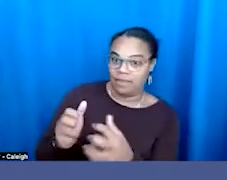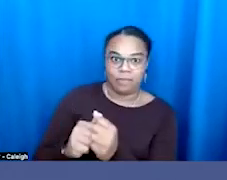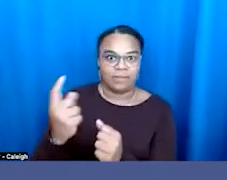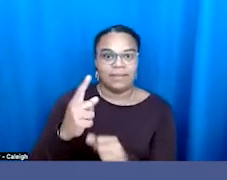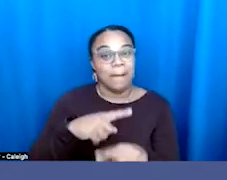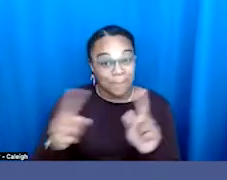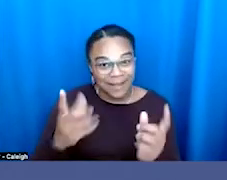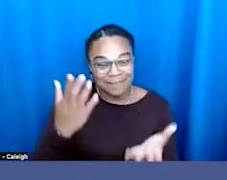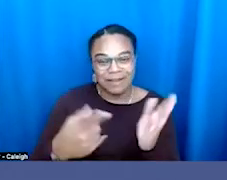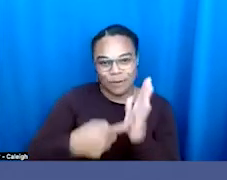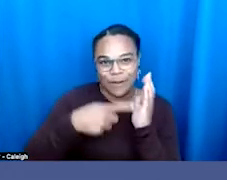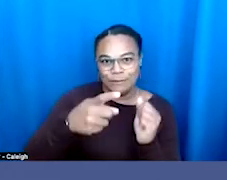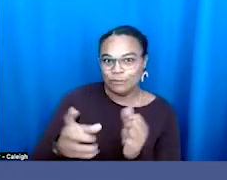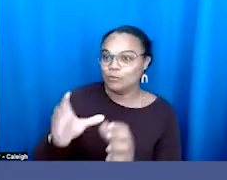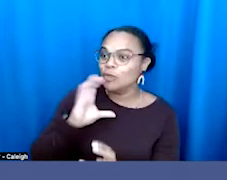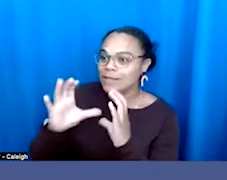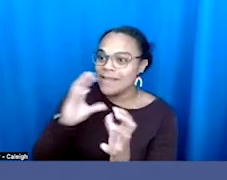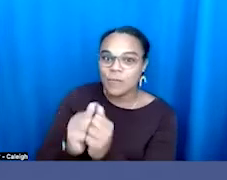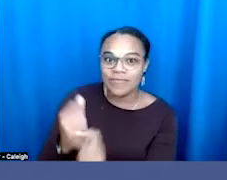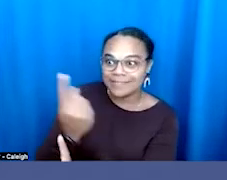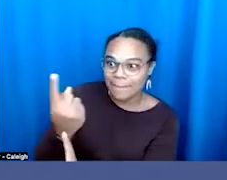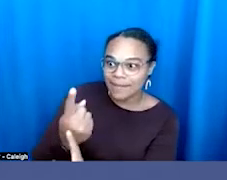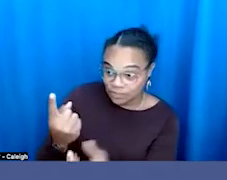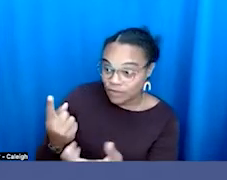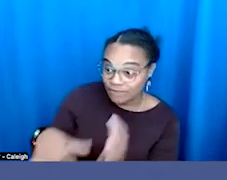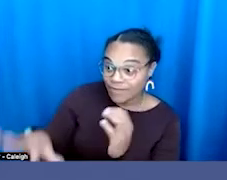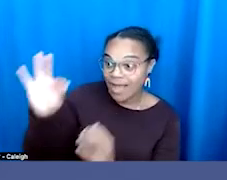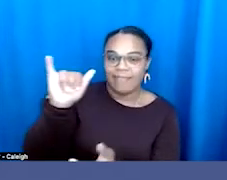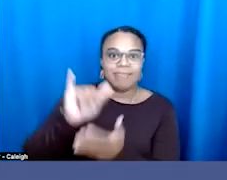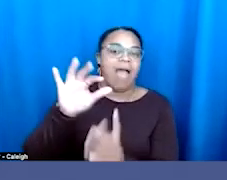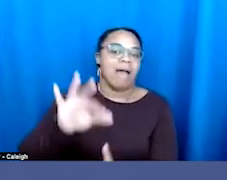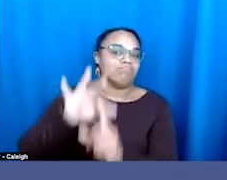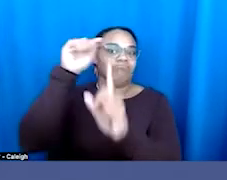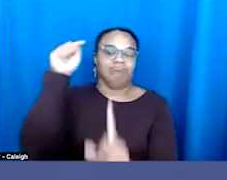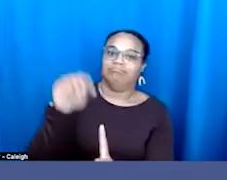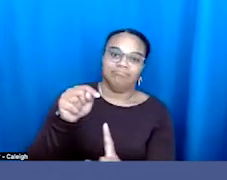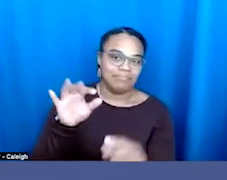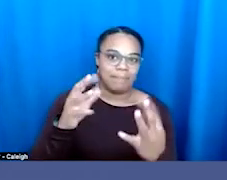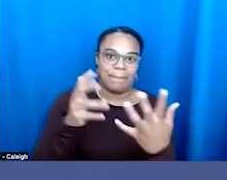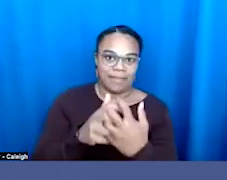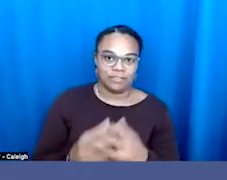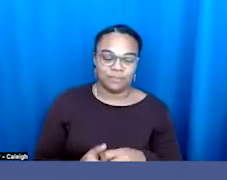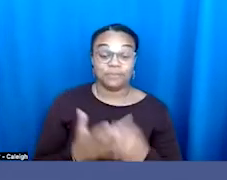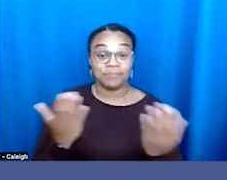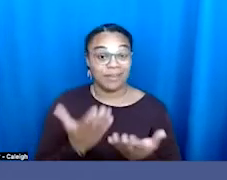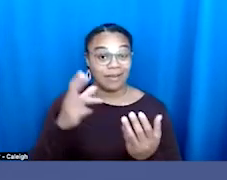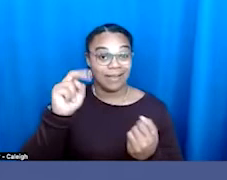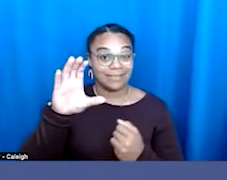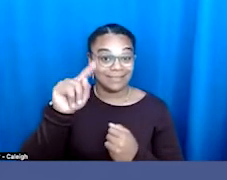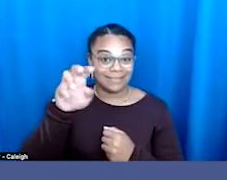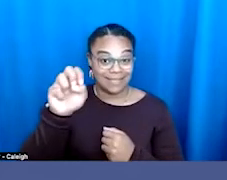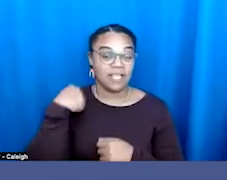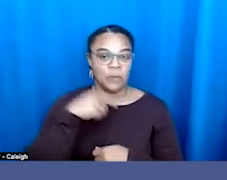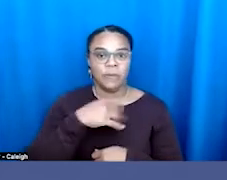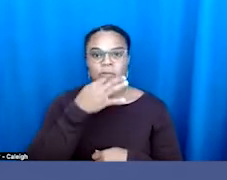organization to figure out that niche. And here at NCTE, we're getting ready to launch our U.S. Trans